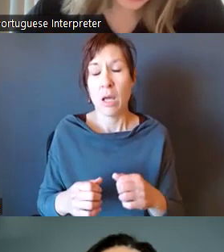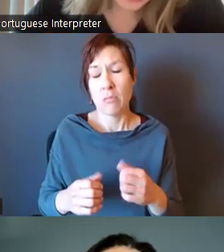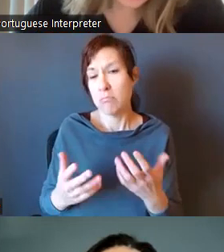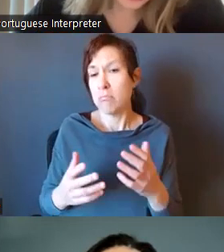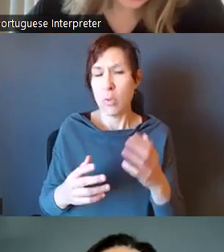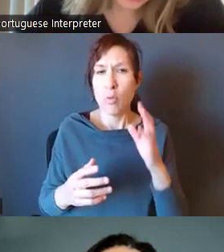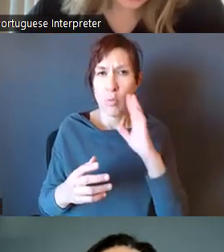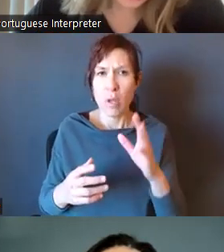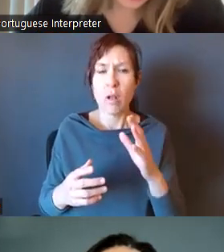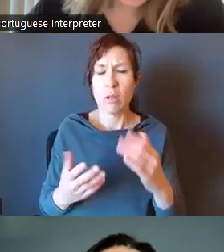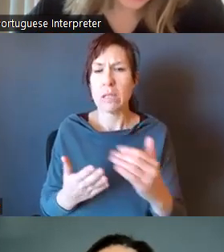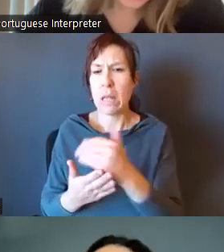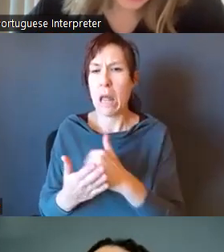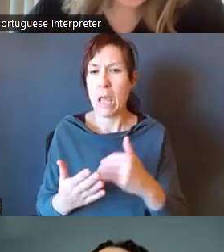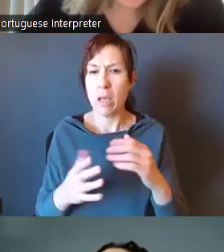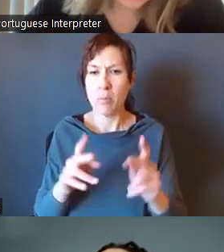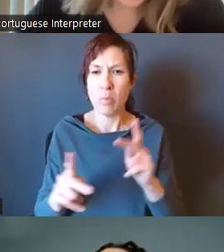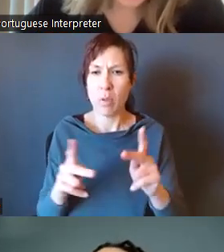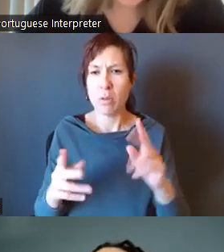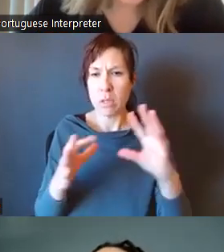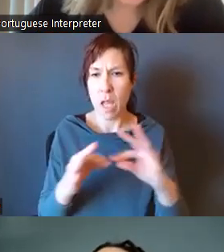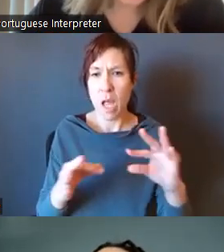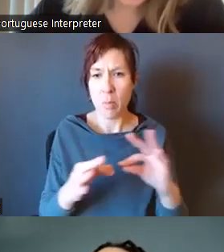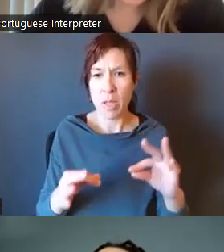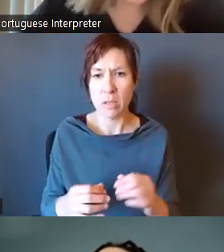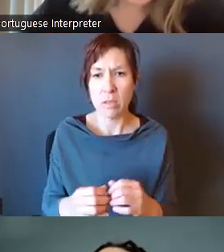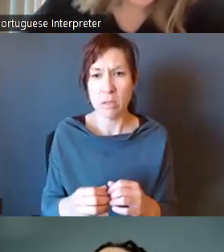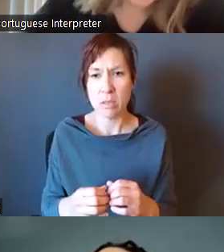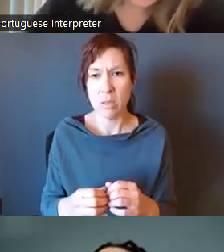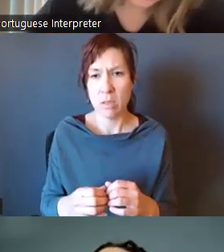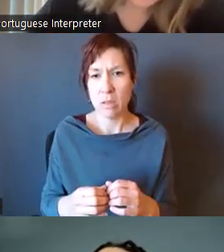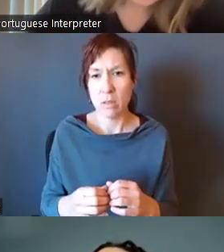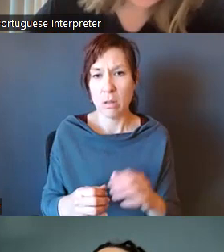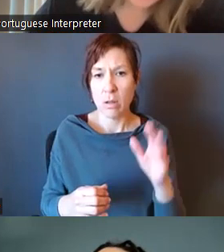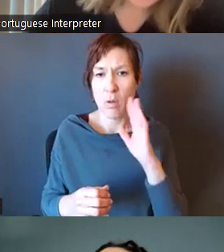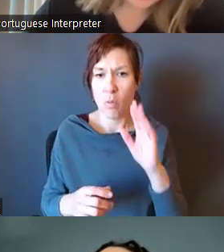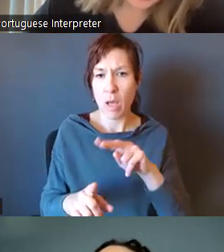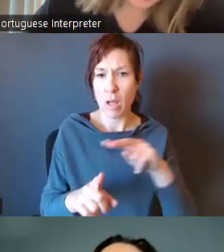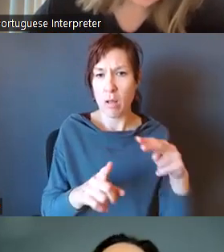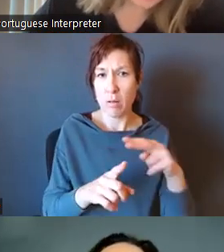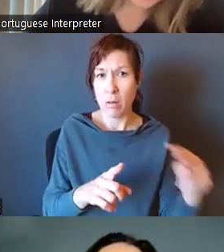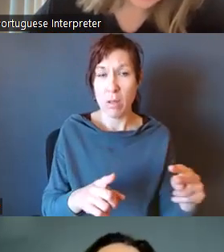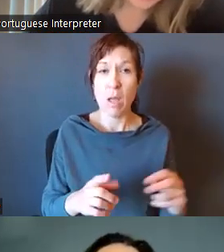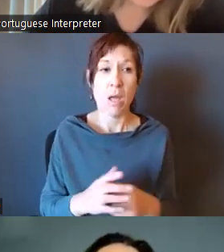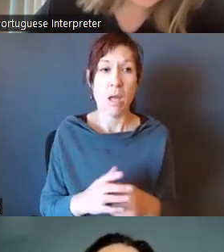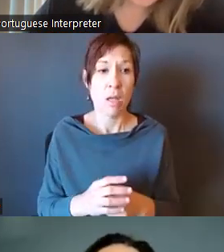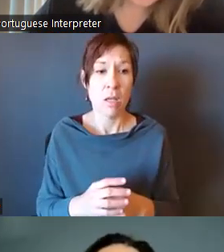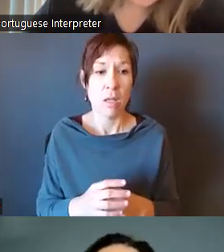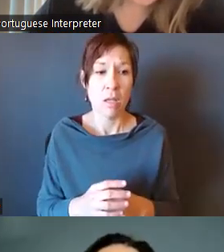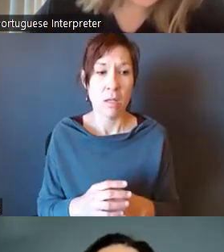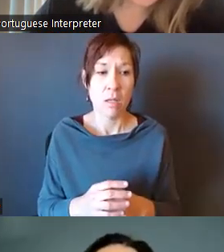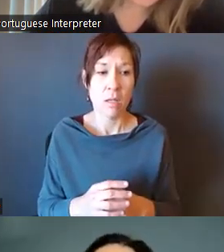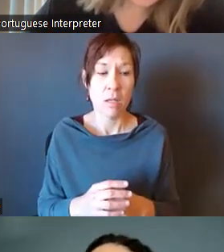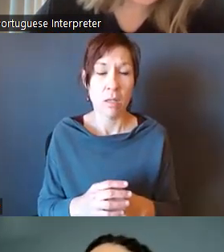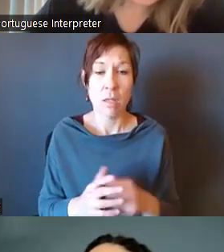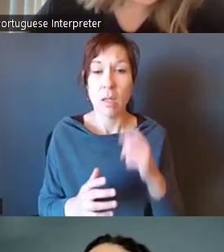so, one thing to think about is, does the EJ Council need those two in its